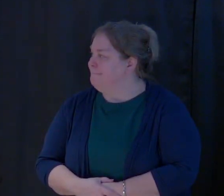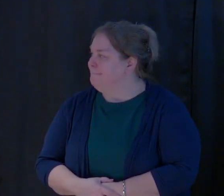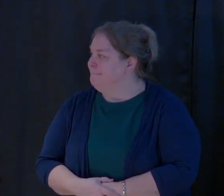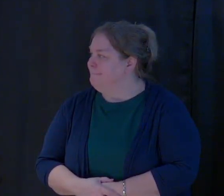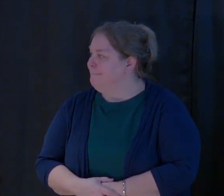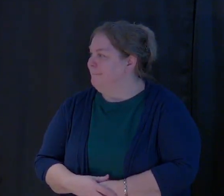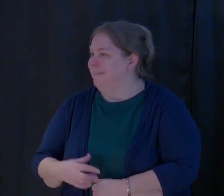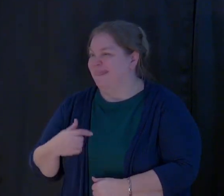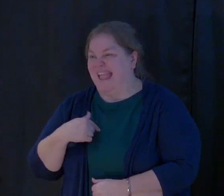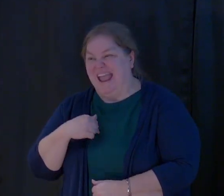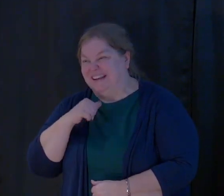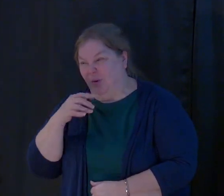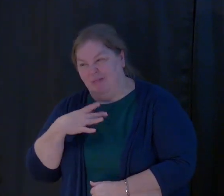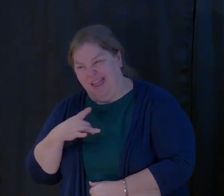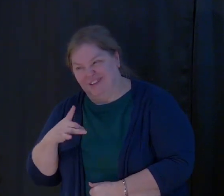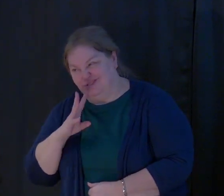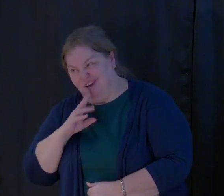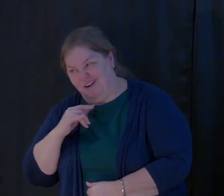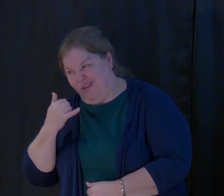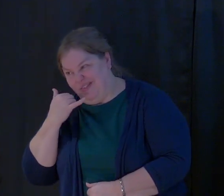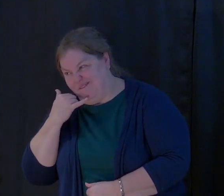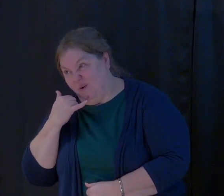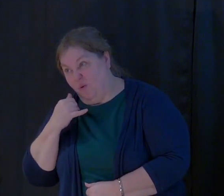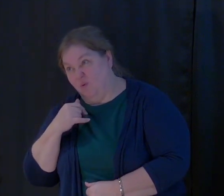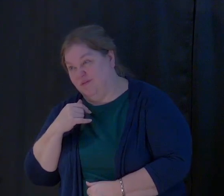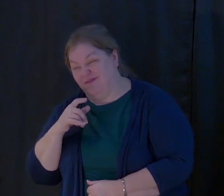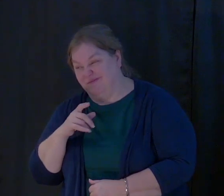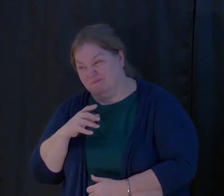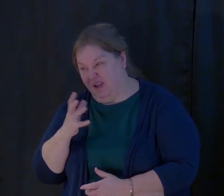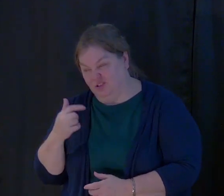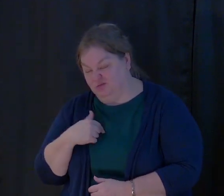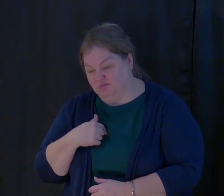to talk on phones for very long and this was almost an hour phone call.